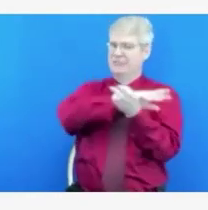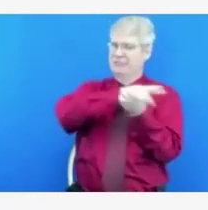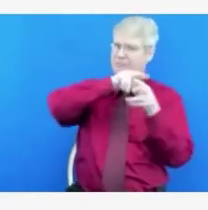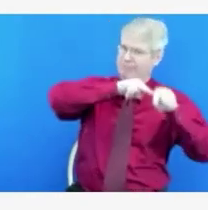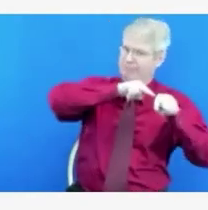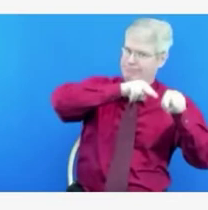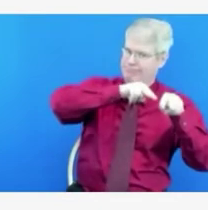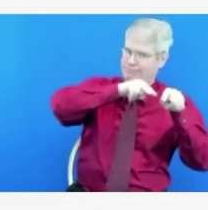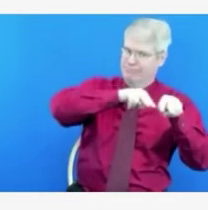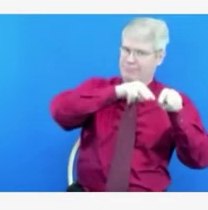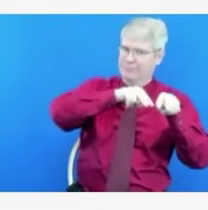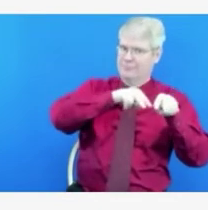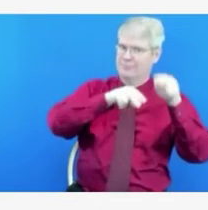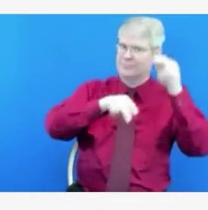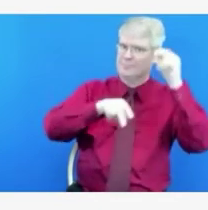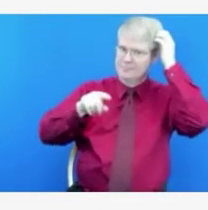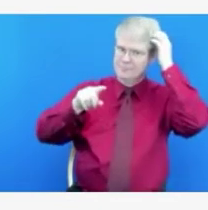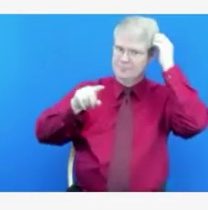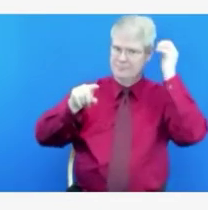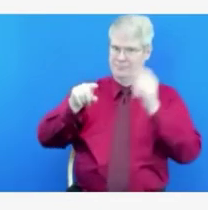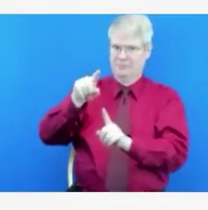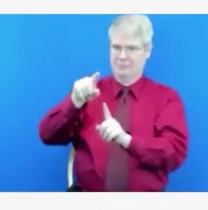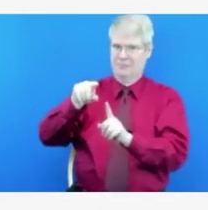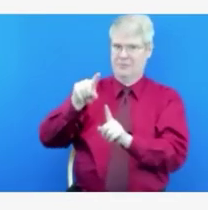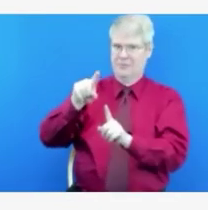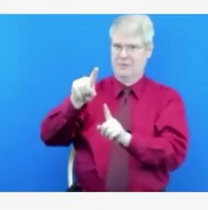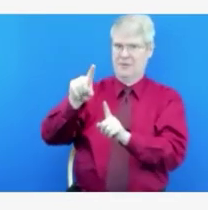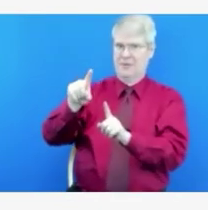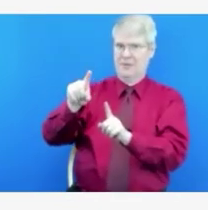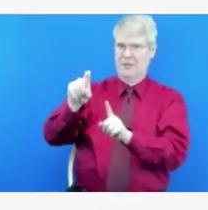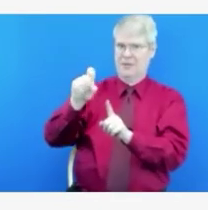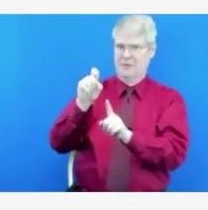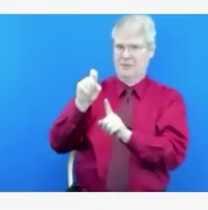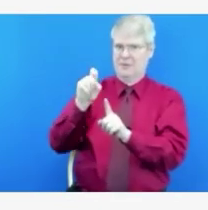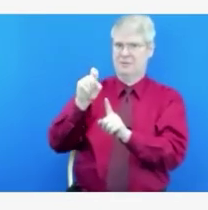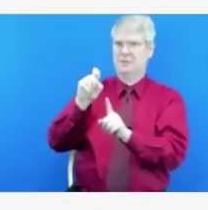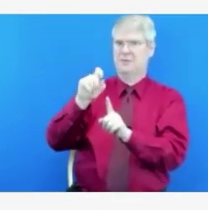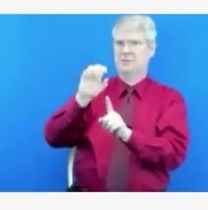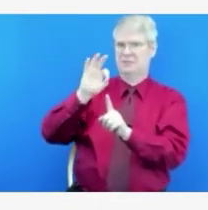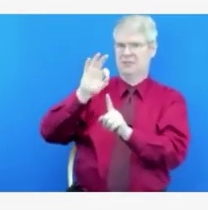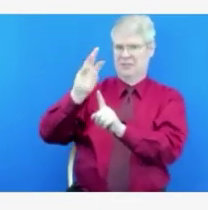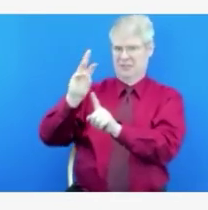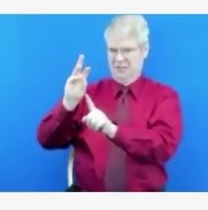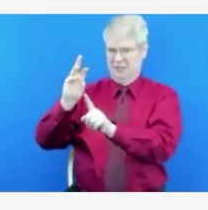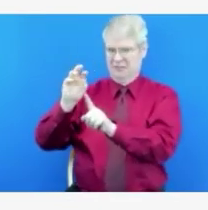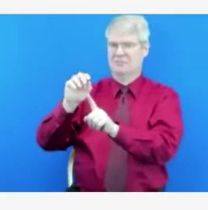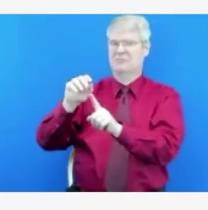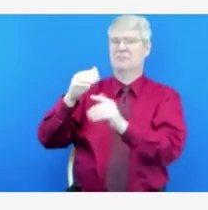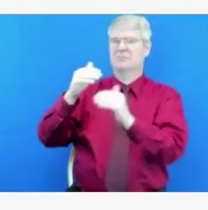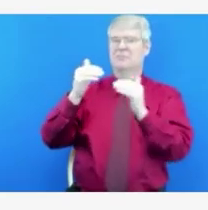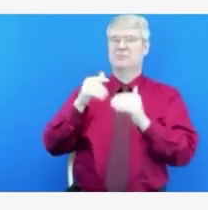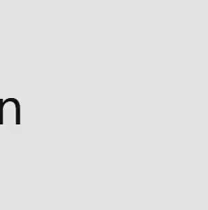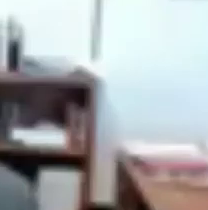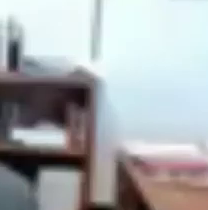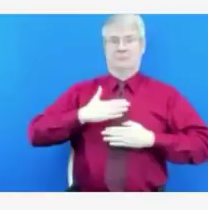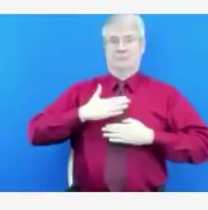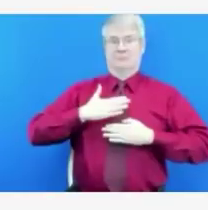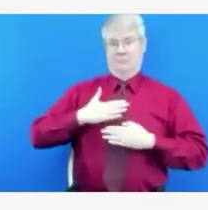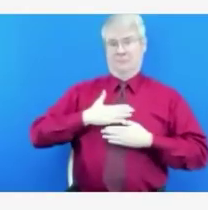COVID-19 patients on average on ventilators, slightly up from the prior week. All right, thank you, Nikki, for